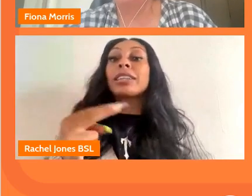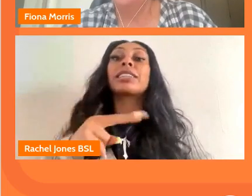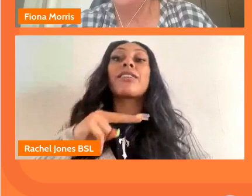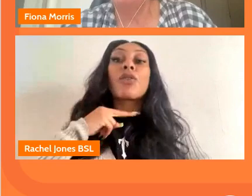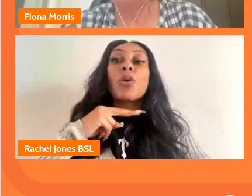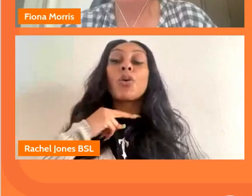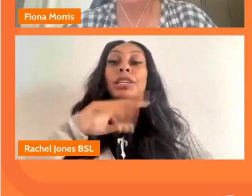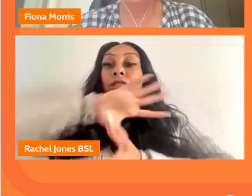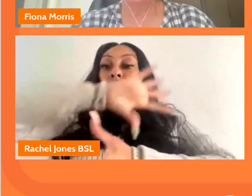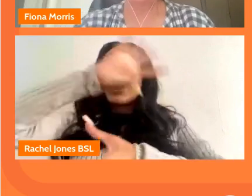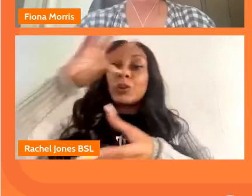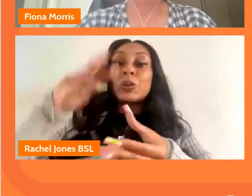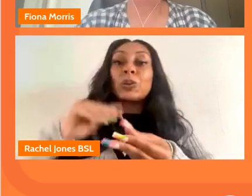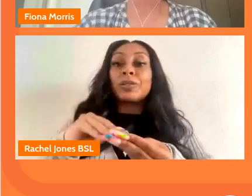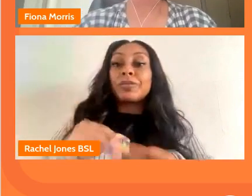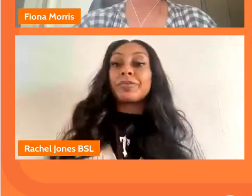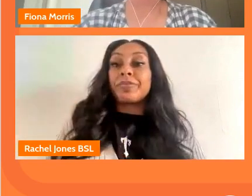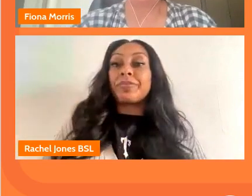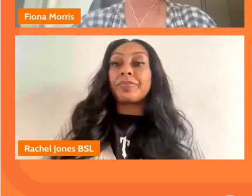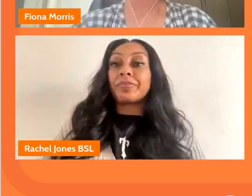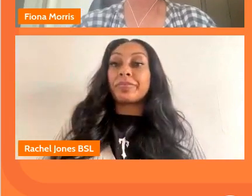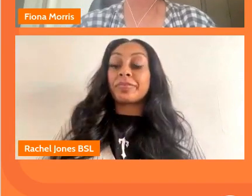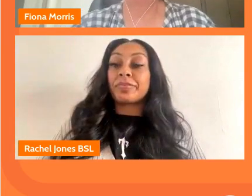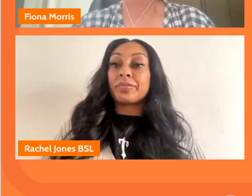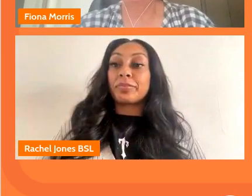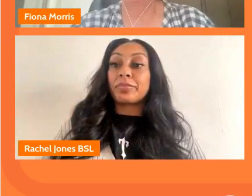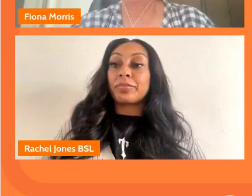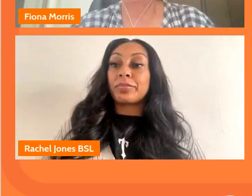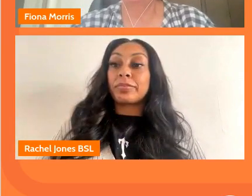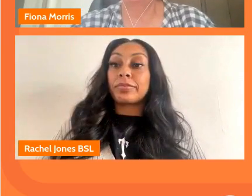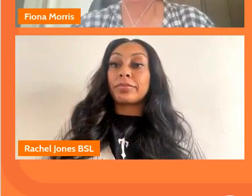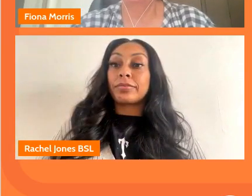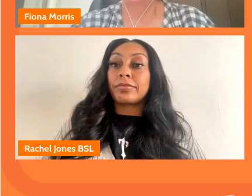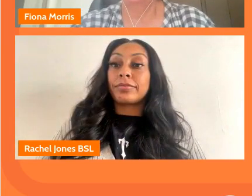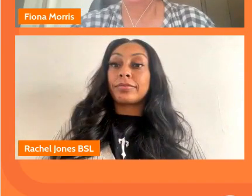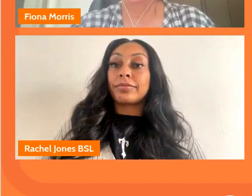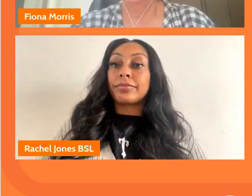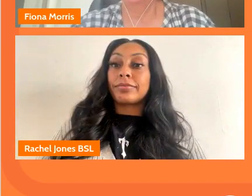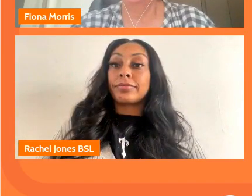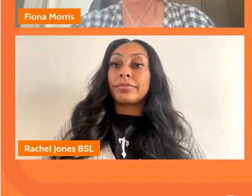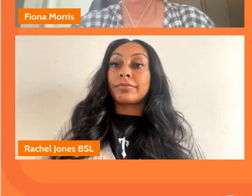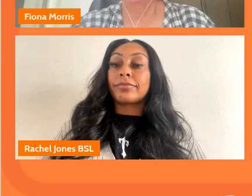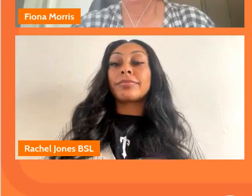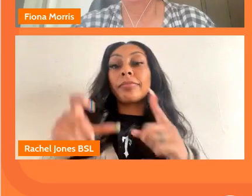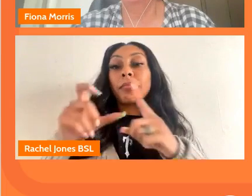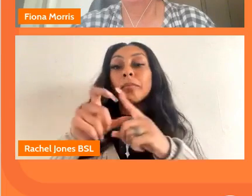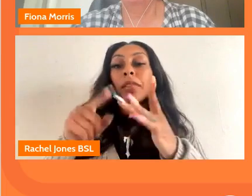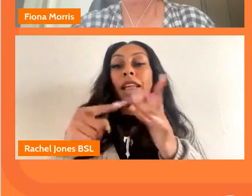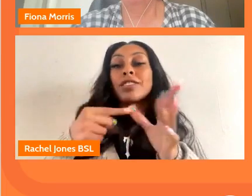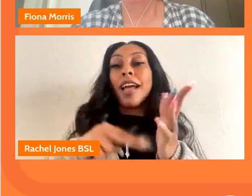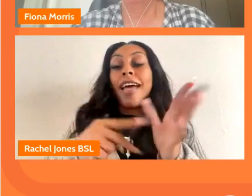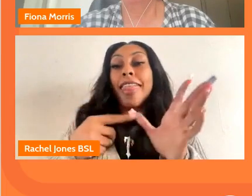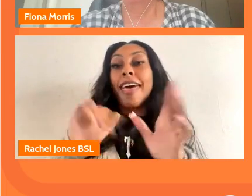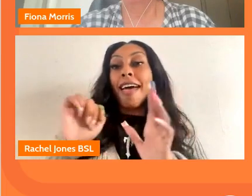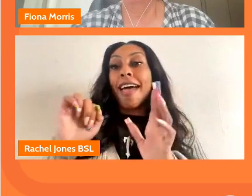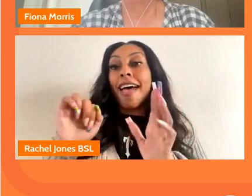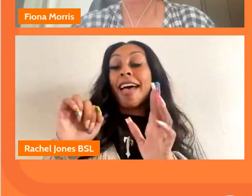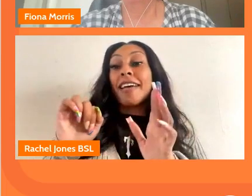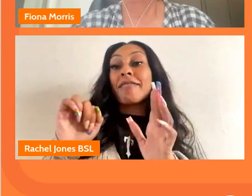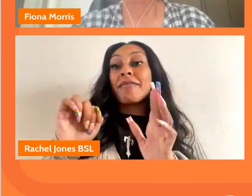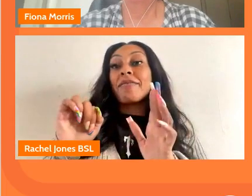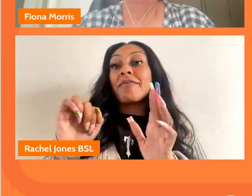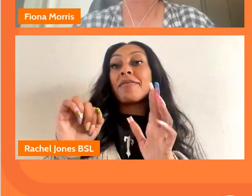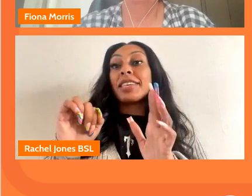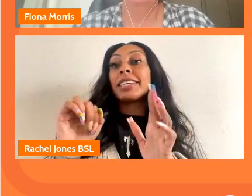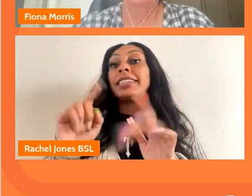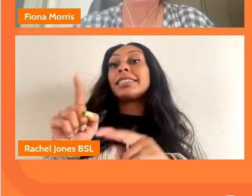and um diana can i come back to you with that yes and again um with the with the rider that of course one can't